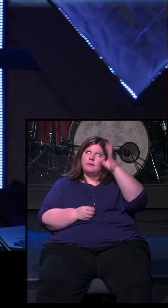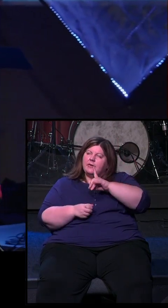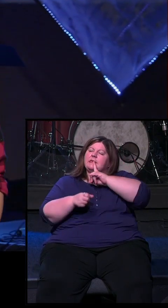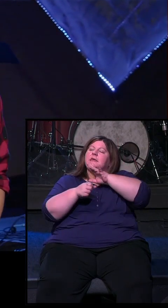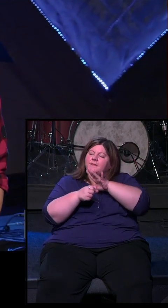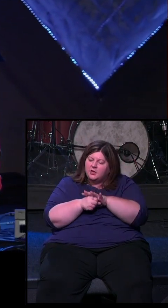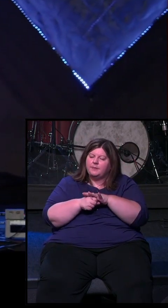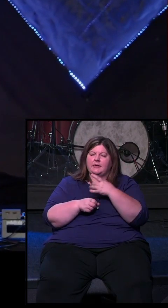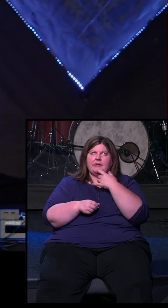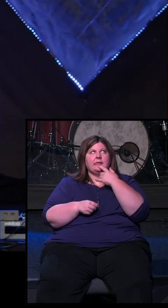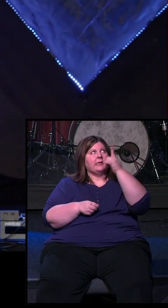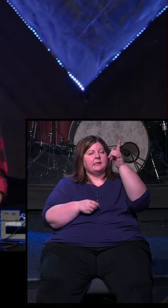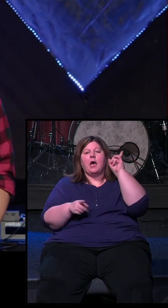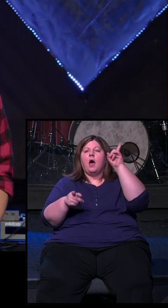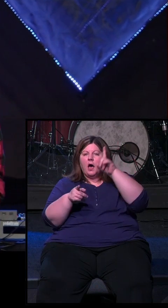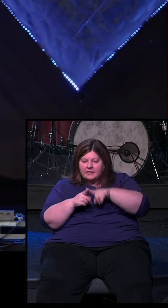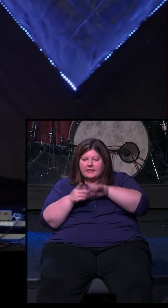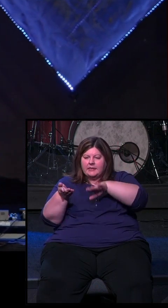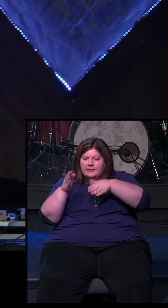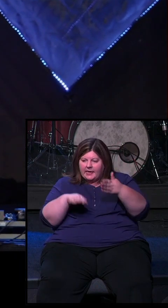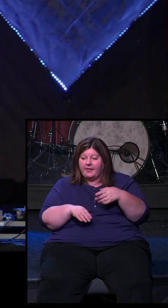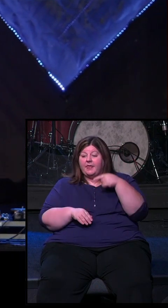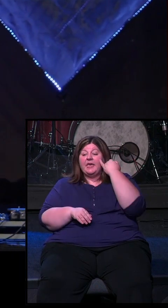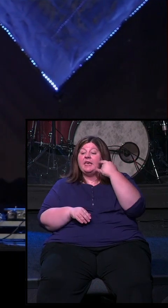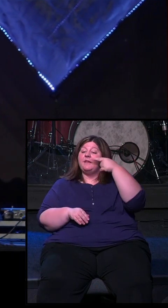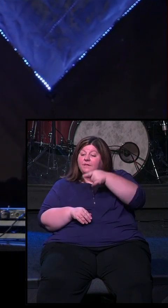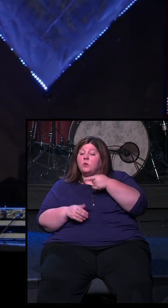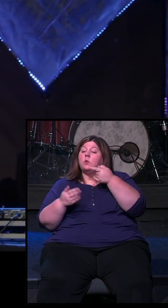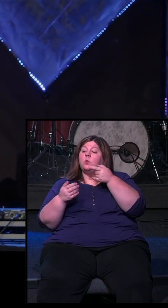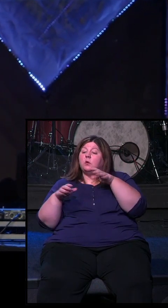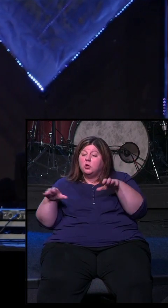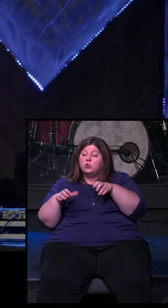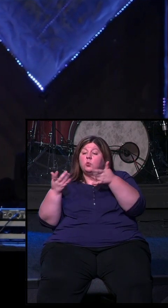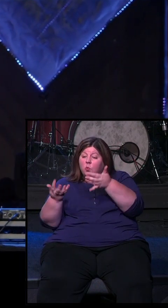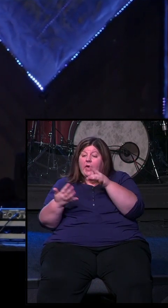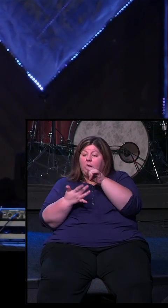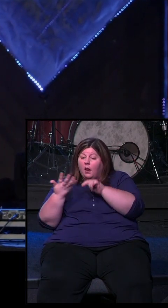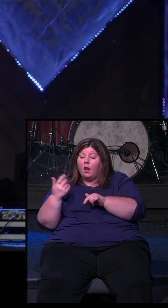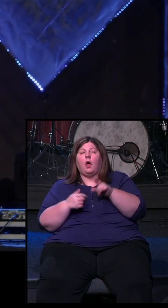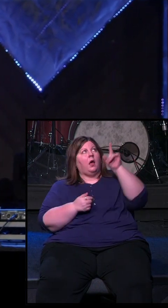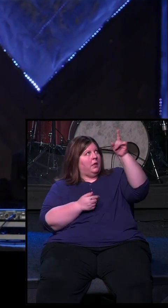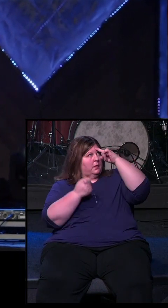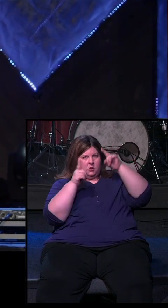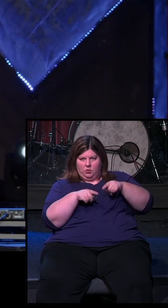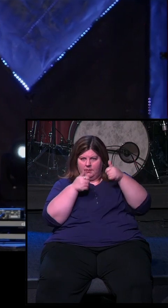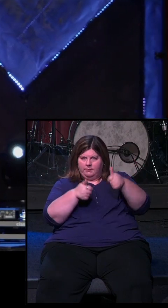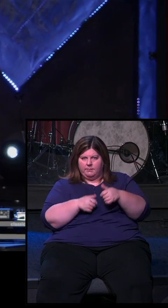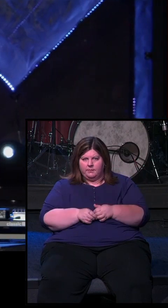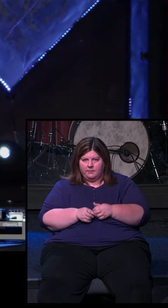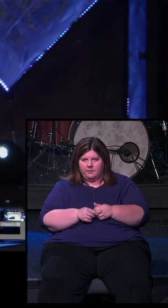covenant. God is literally saying, till death do us part. Abraham, you do your part, and I'll do my part. We're going to make a covenant. But then God does something